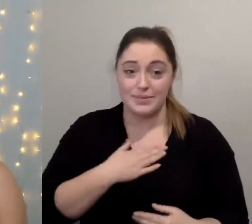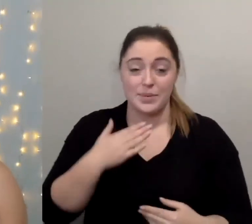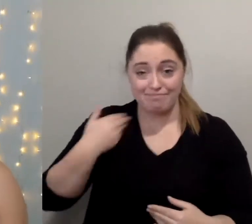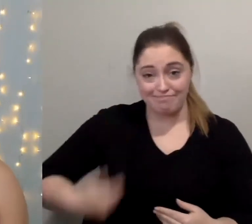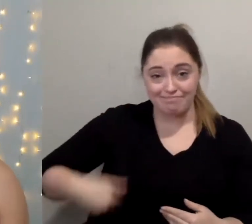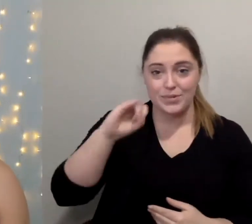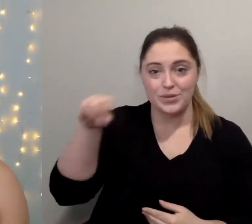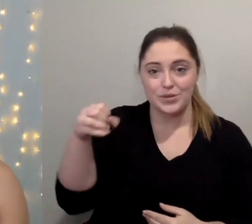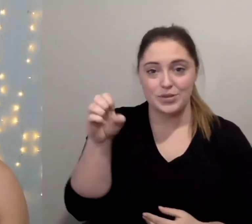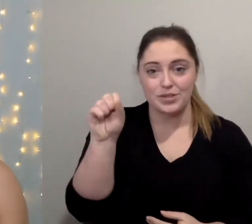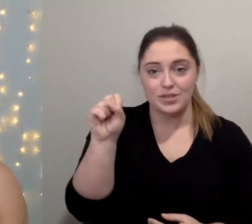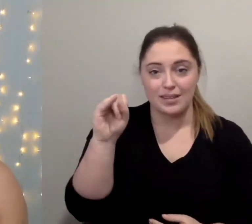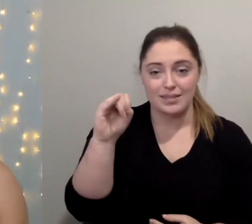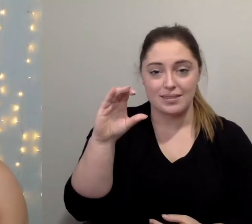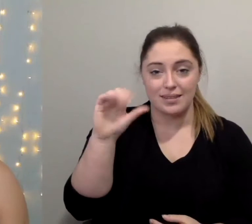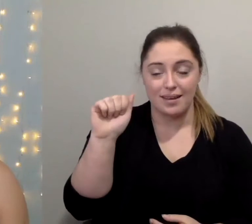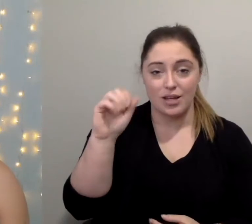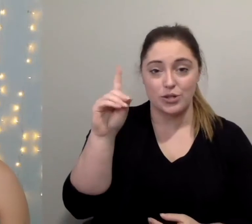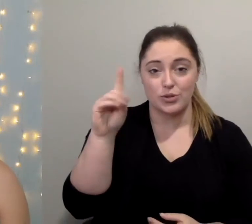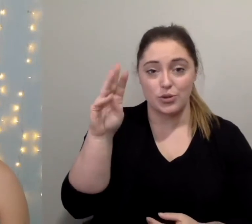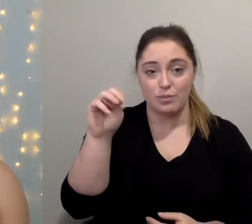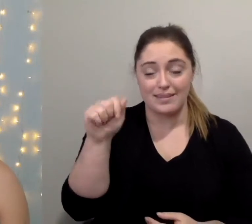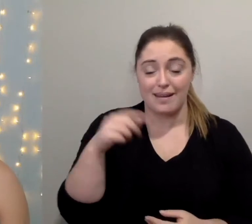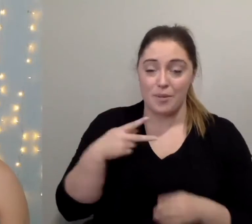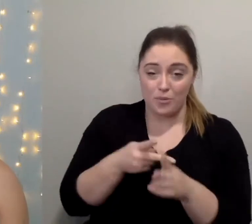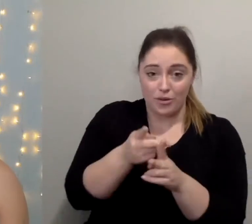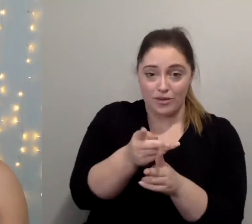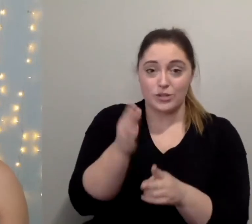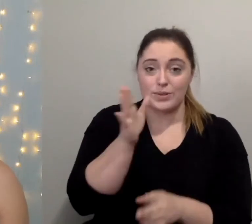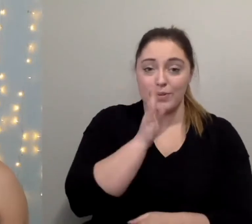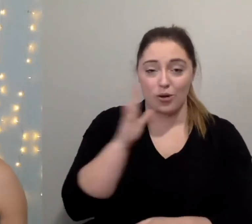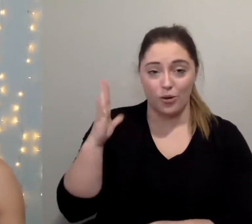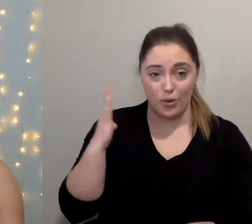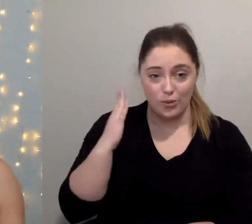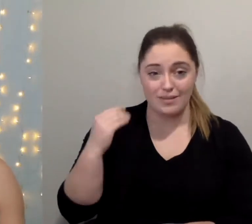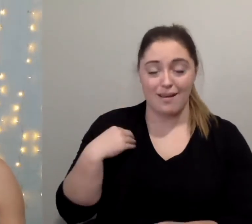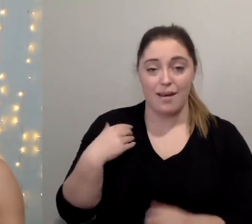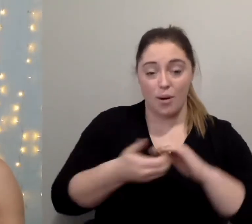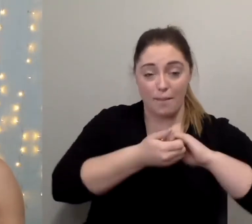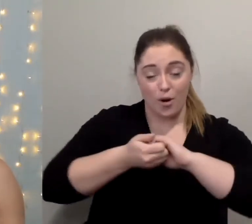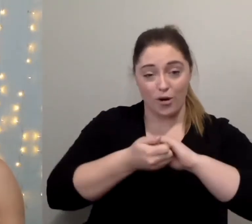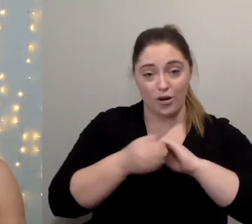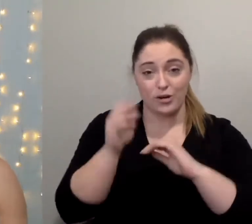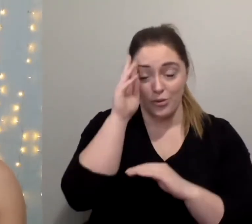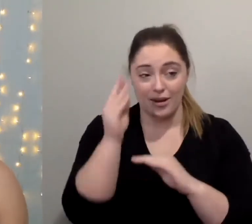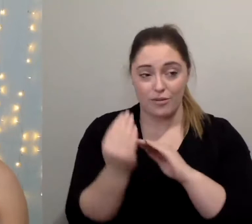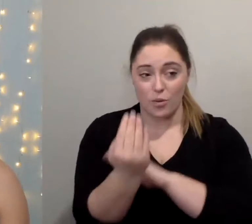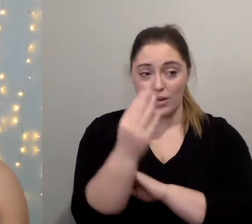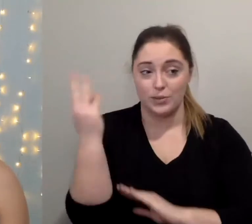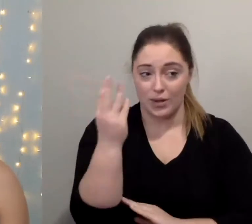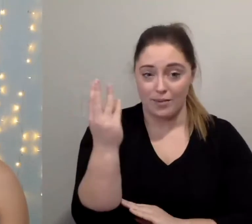a professional speaker coach I'm a member of the creative mornings winnipeg and I'm a partner at creative mornings winnipeg as well